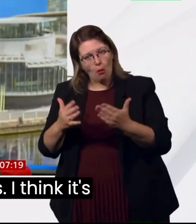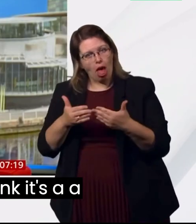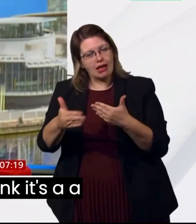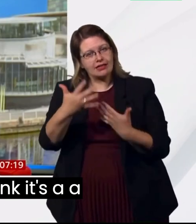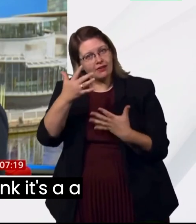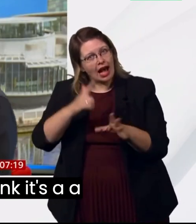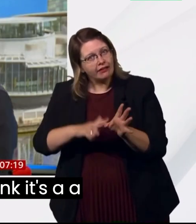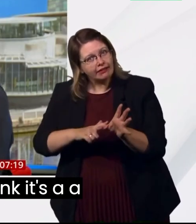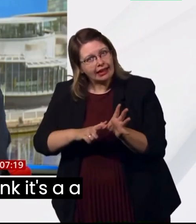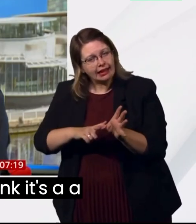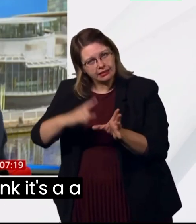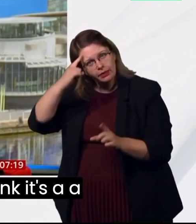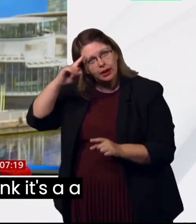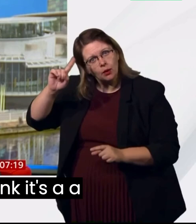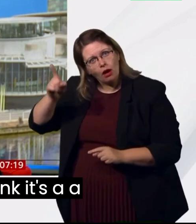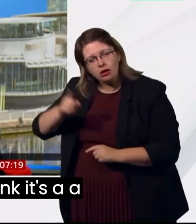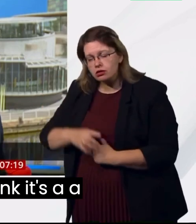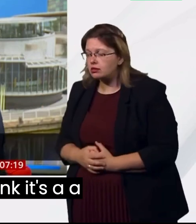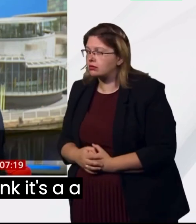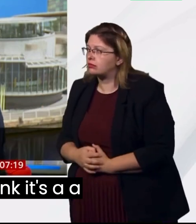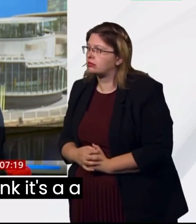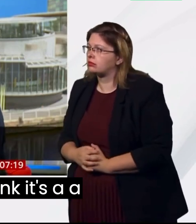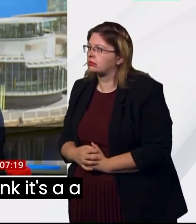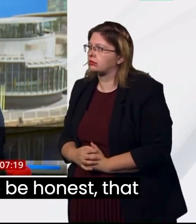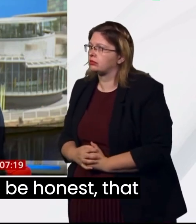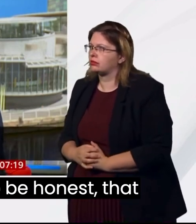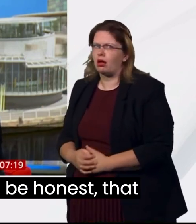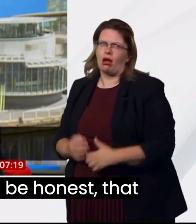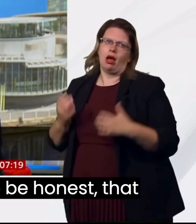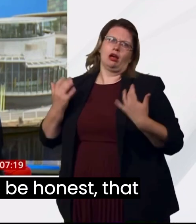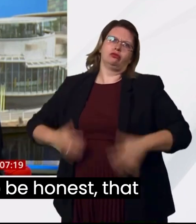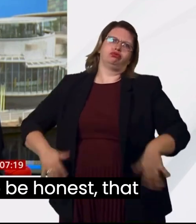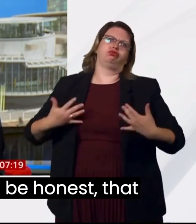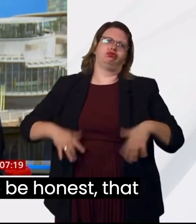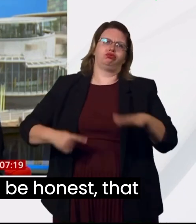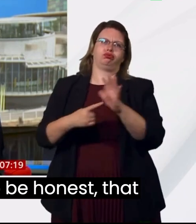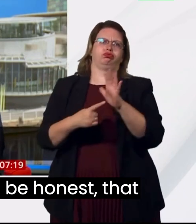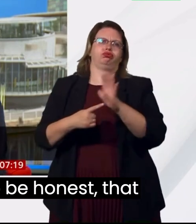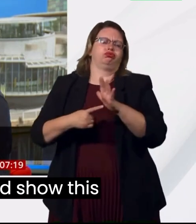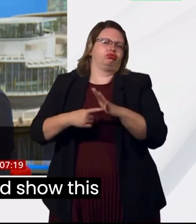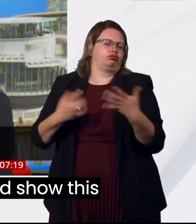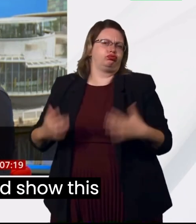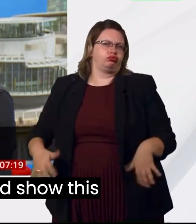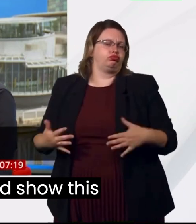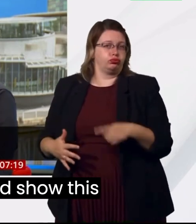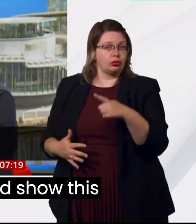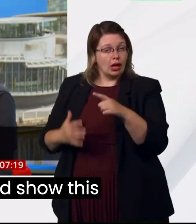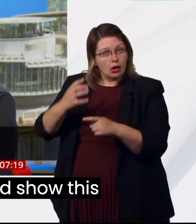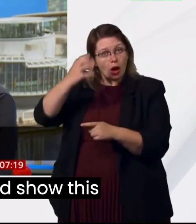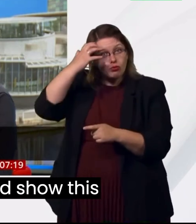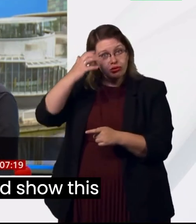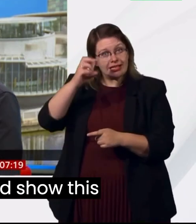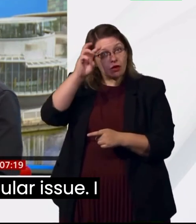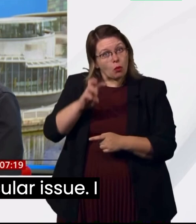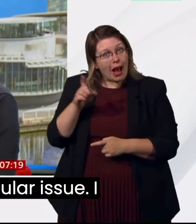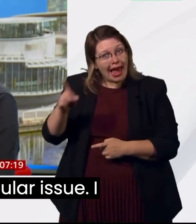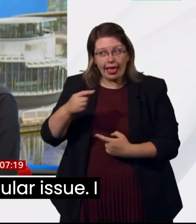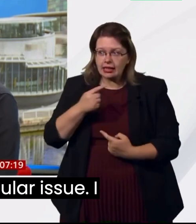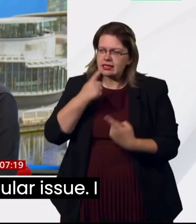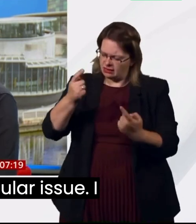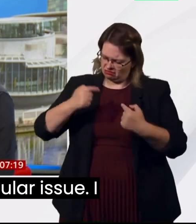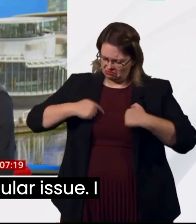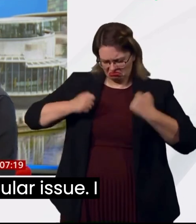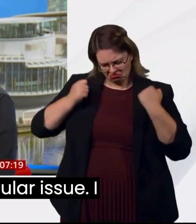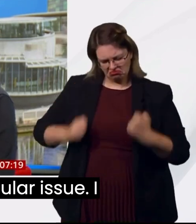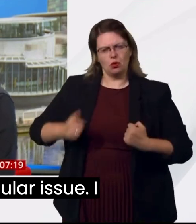think it's hugely significant. I think it's a tremendous development, to be honest, that the Prince of Wales would show this leadership